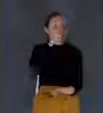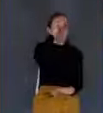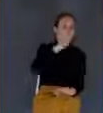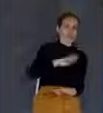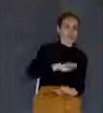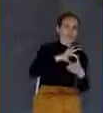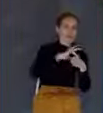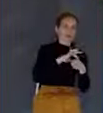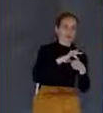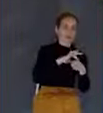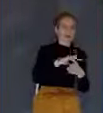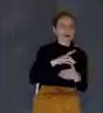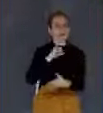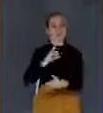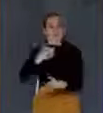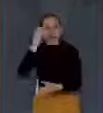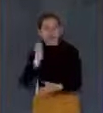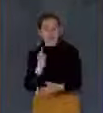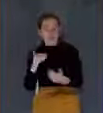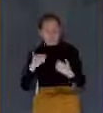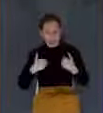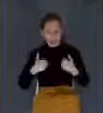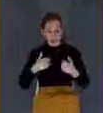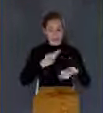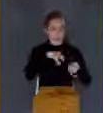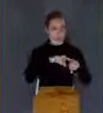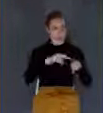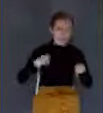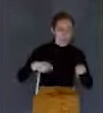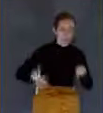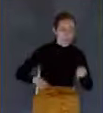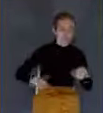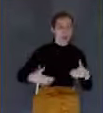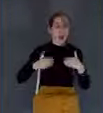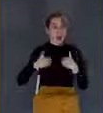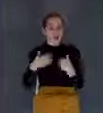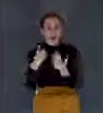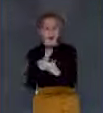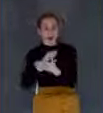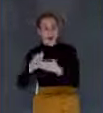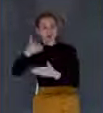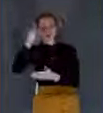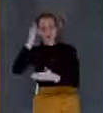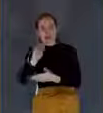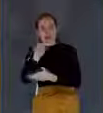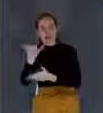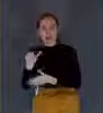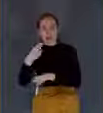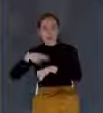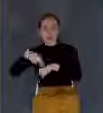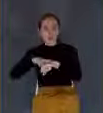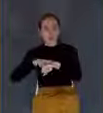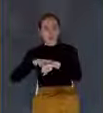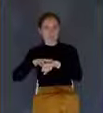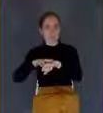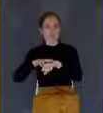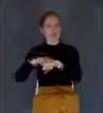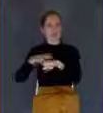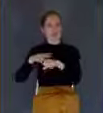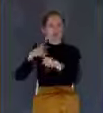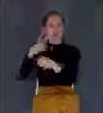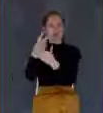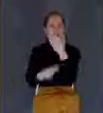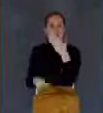has a human nature and he has a divine nature. And those two natures are united perfectly together in one person.